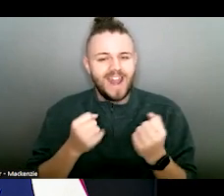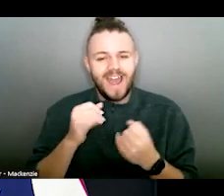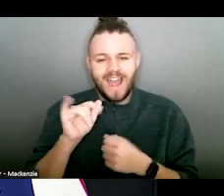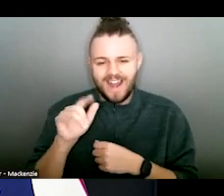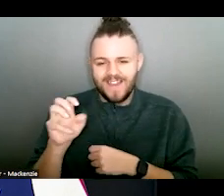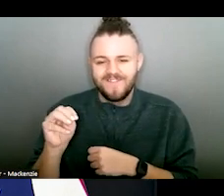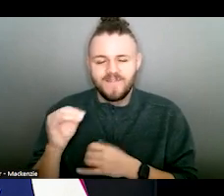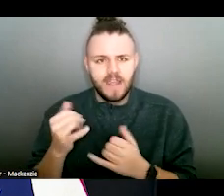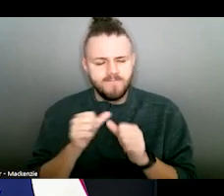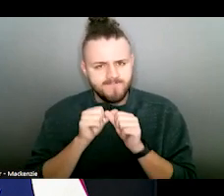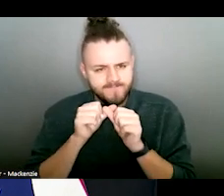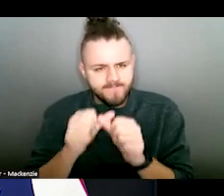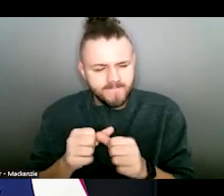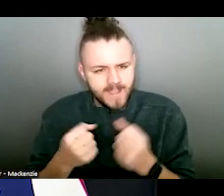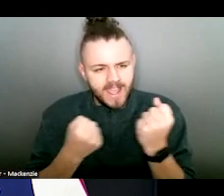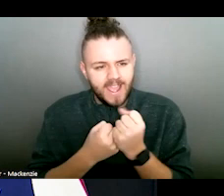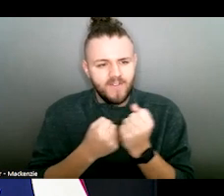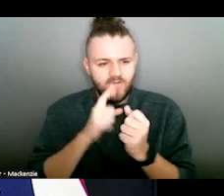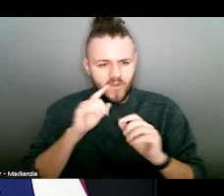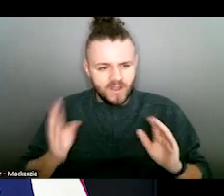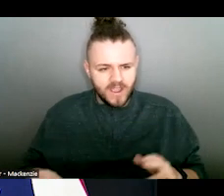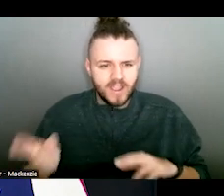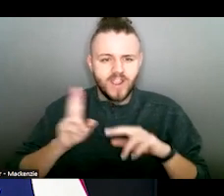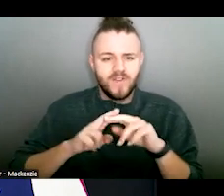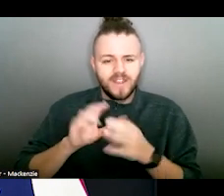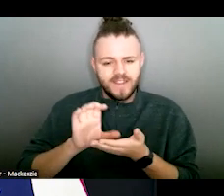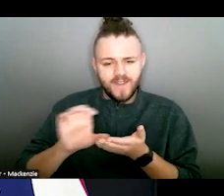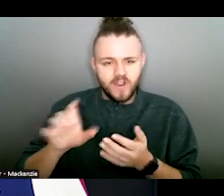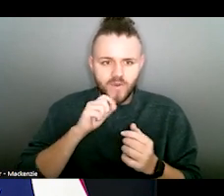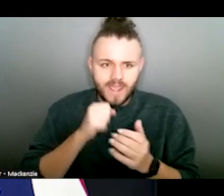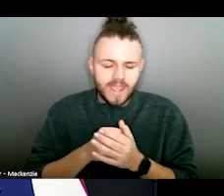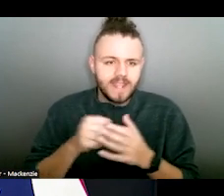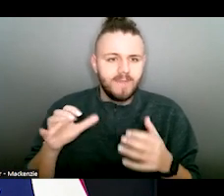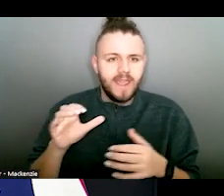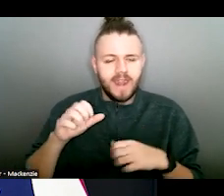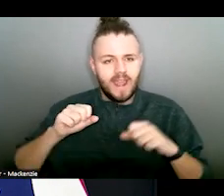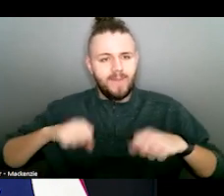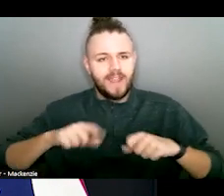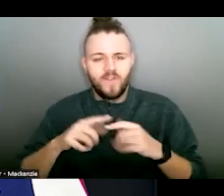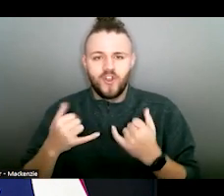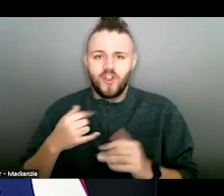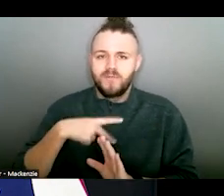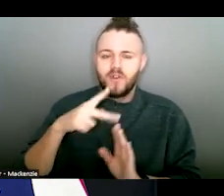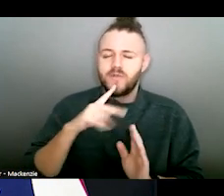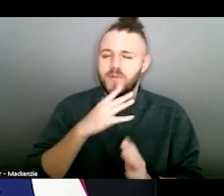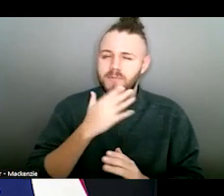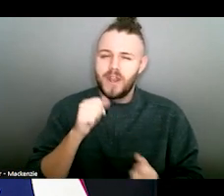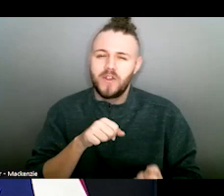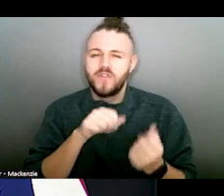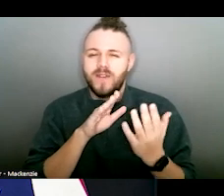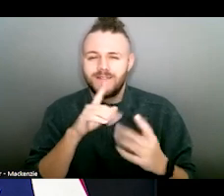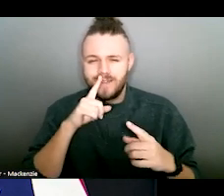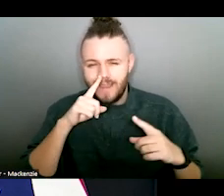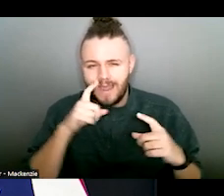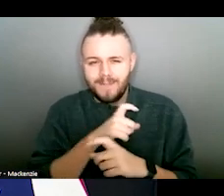item, and now we must continue to advocate for increased funding to expand the capacity of current programs to